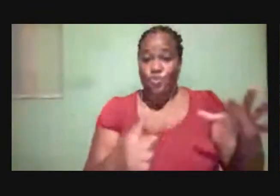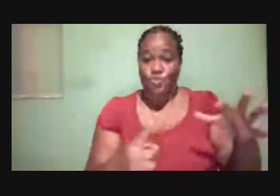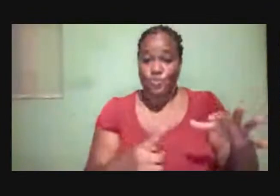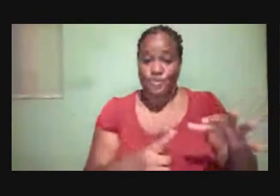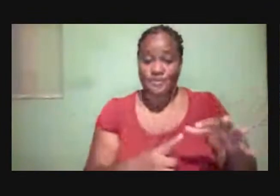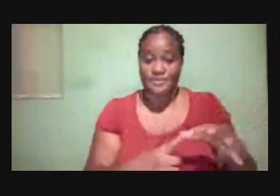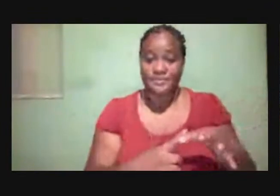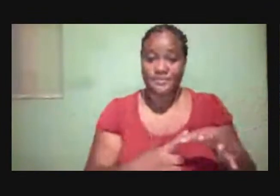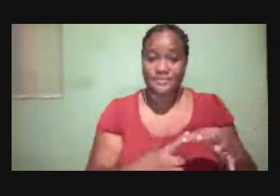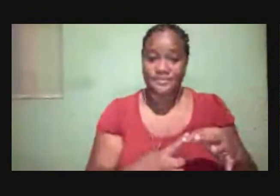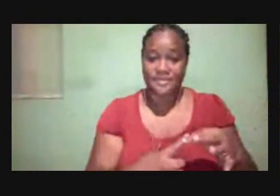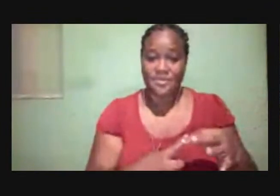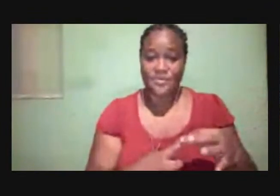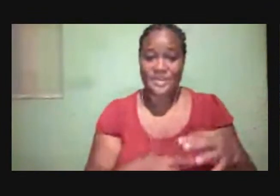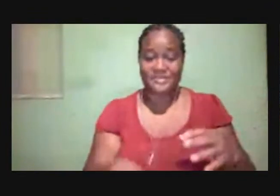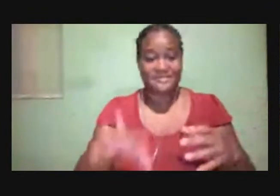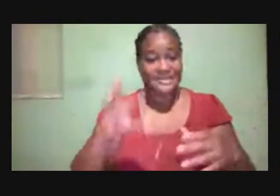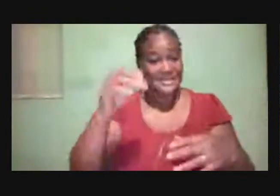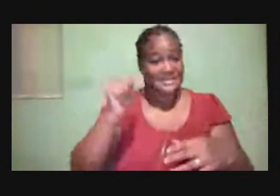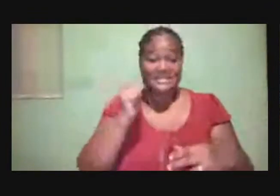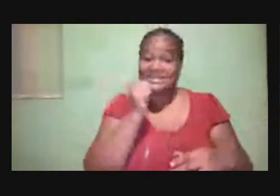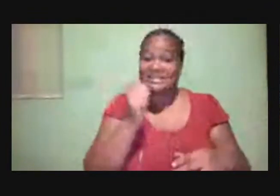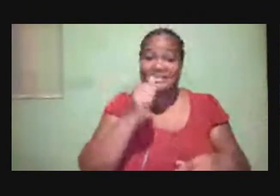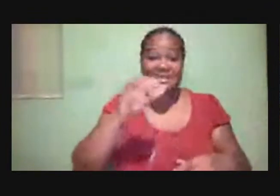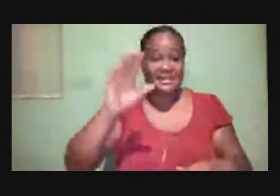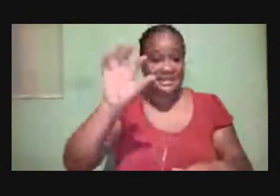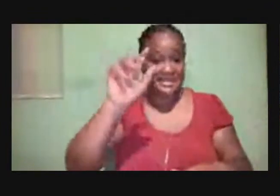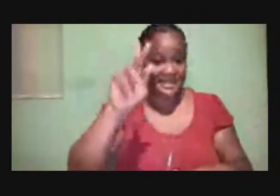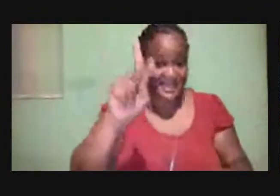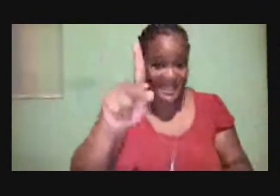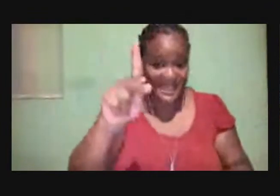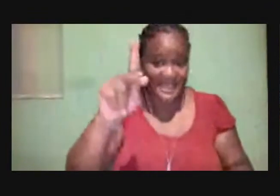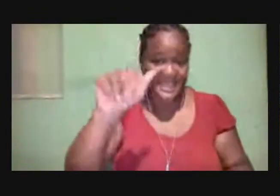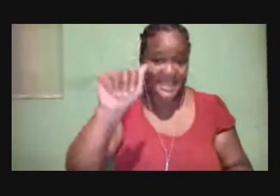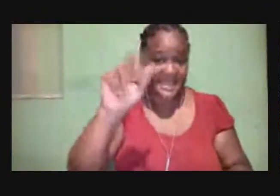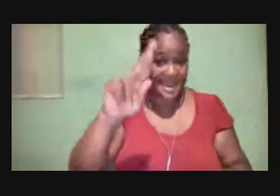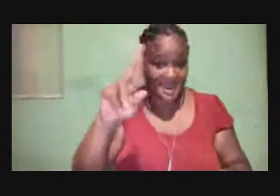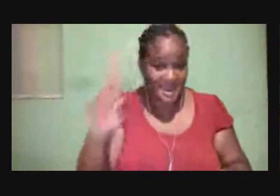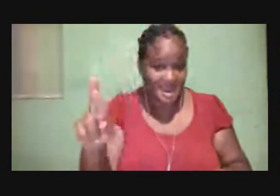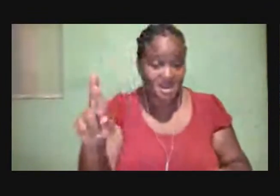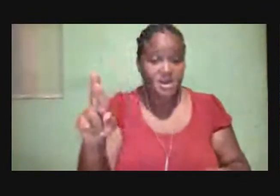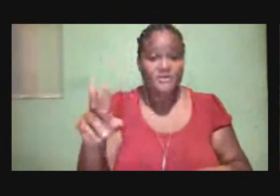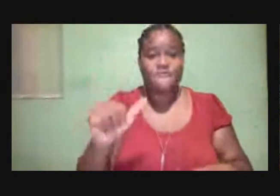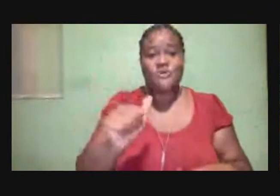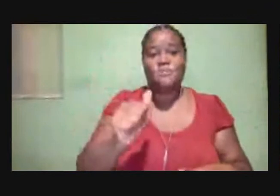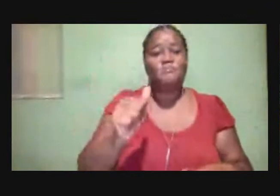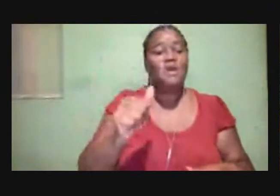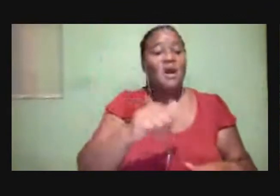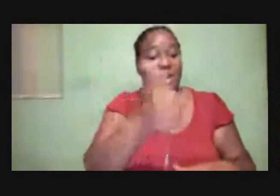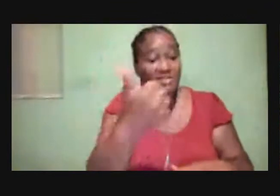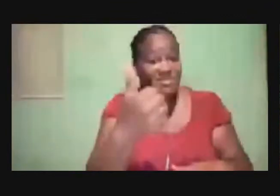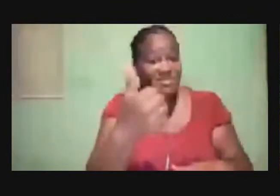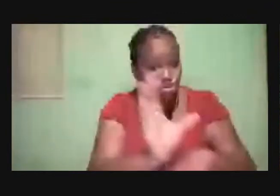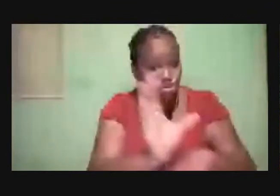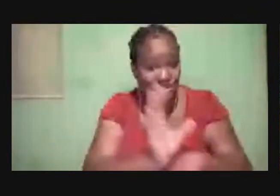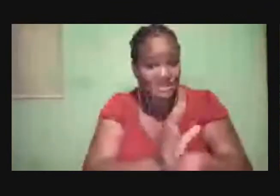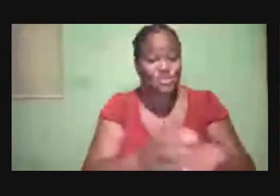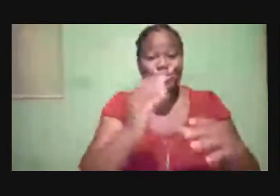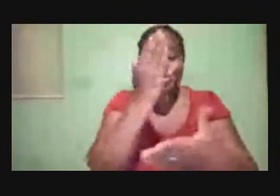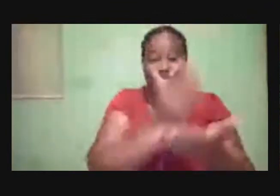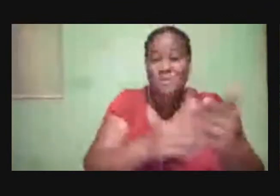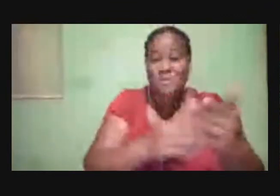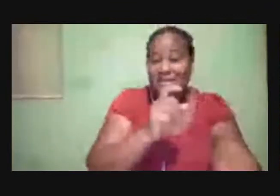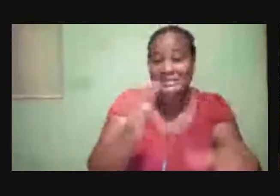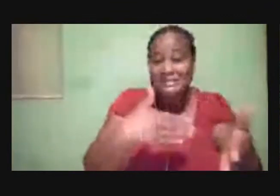example, Sister Carr, is from the Brayton Seventh-day Adventist Church, and some of our singers are from churches all over.